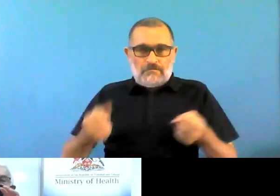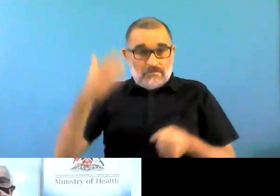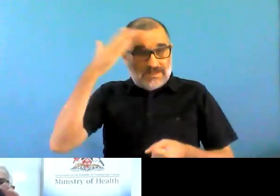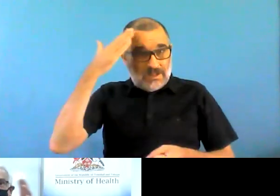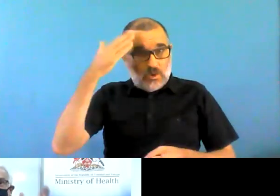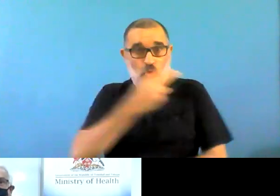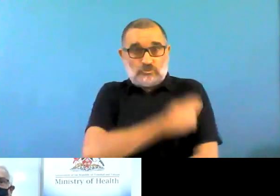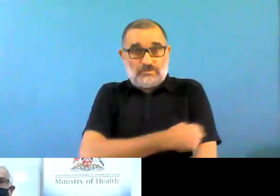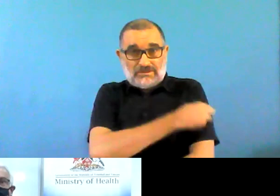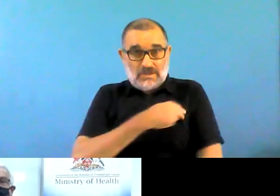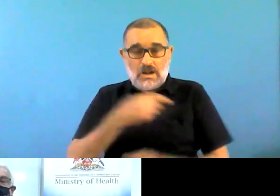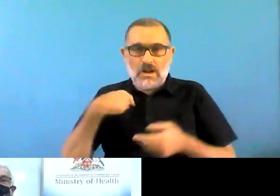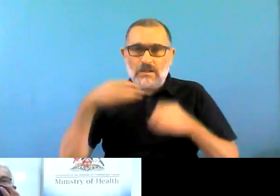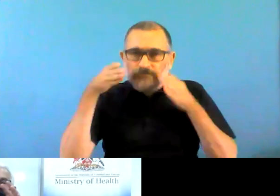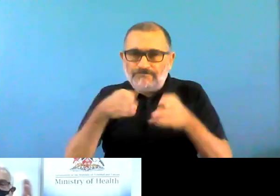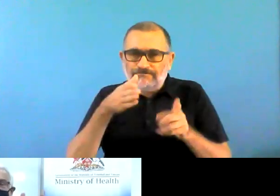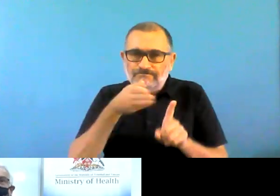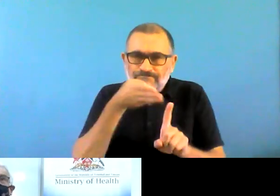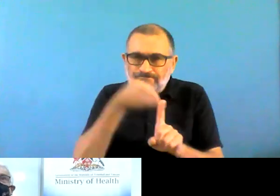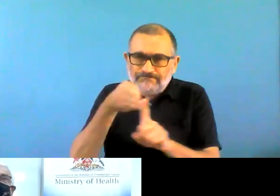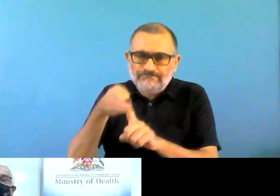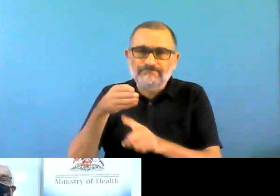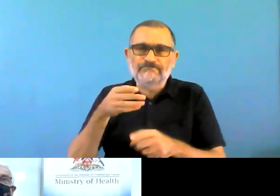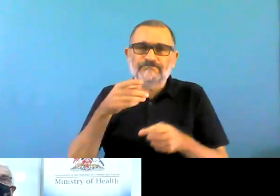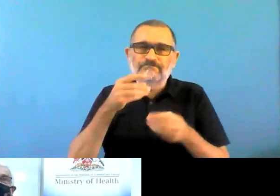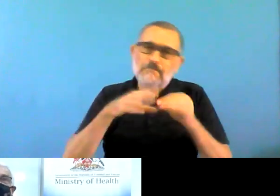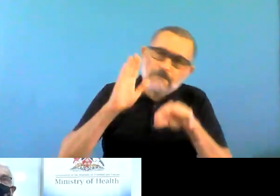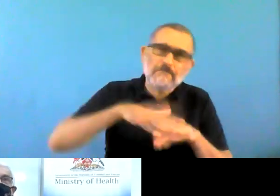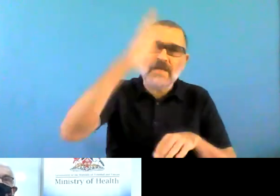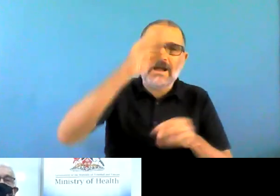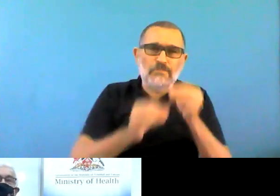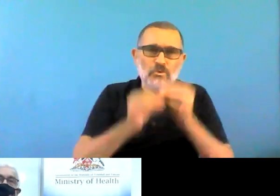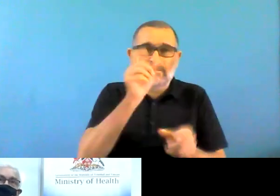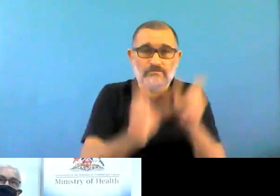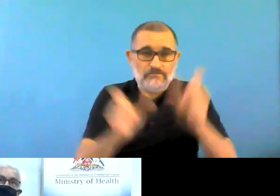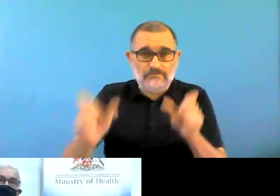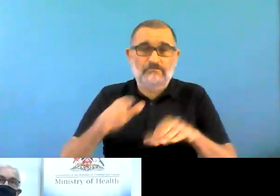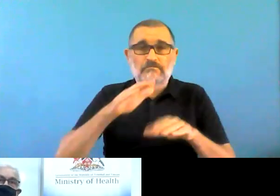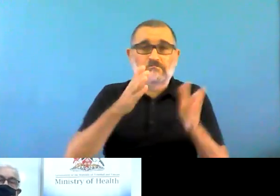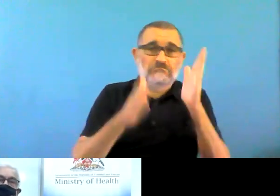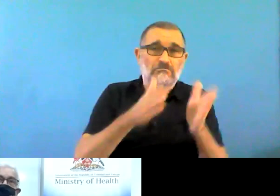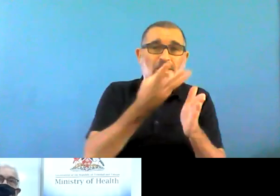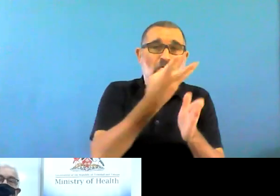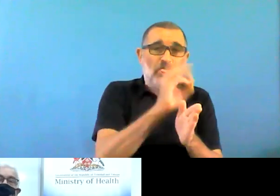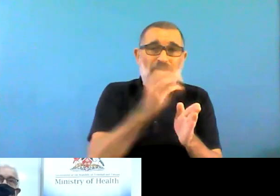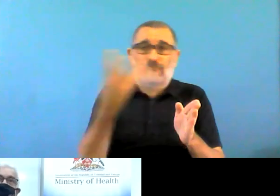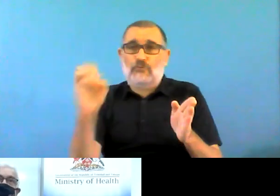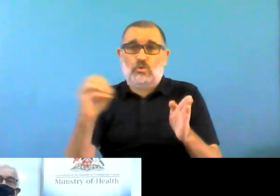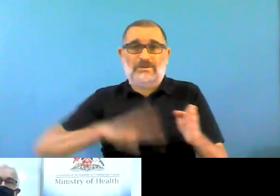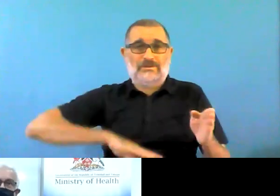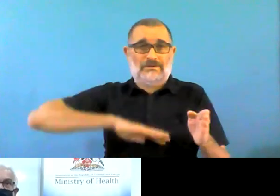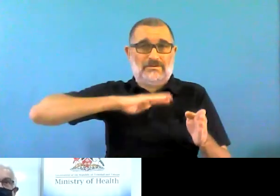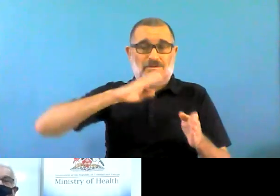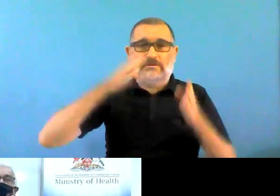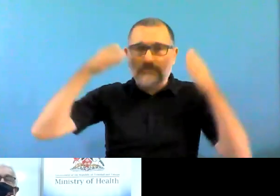It was a centralized, asylum-based system. In 2019, we started the process